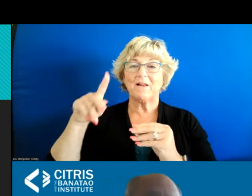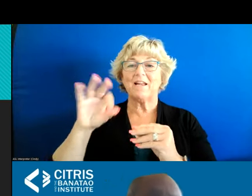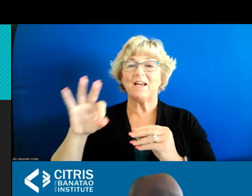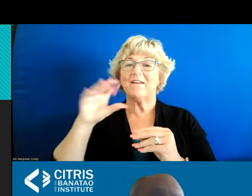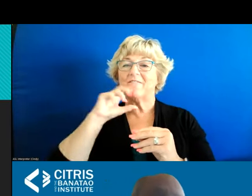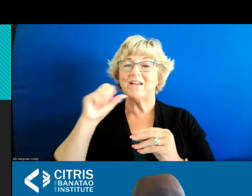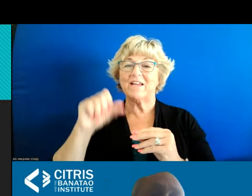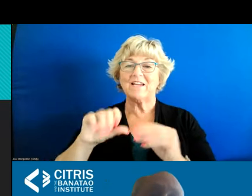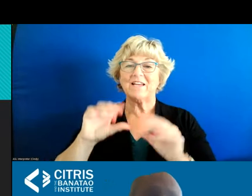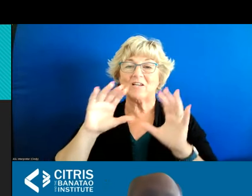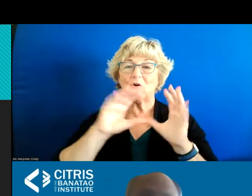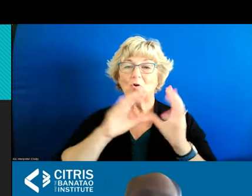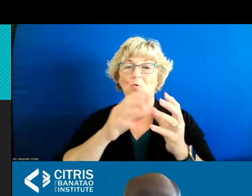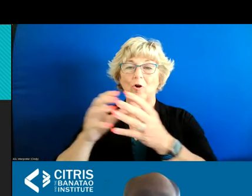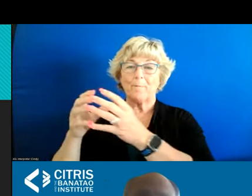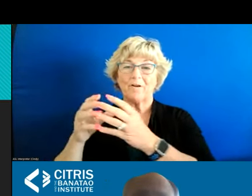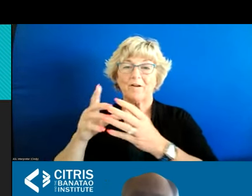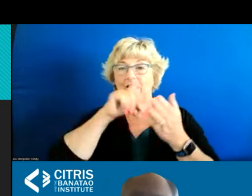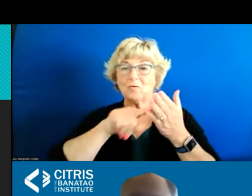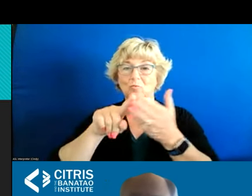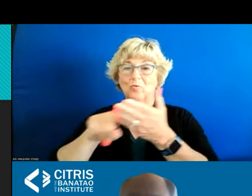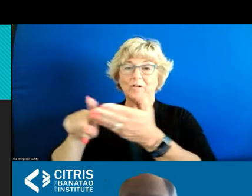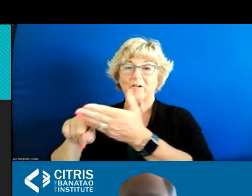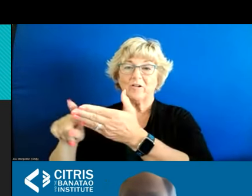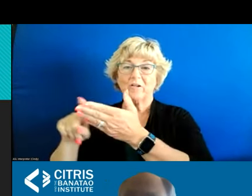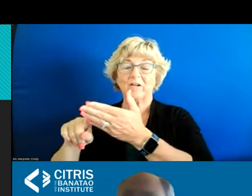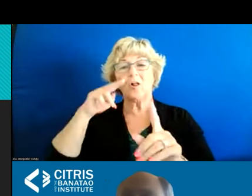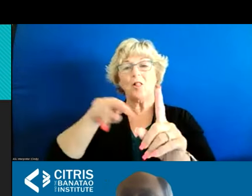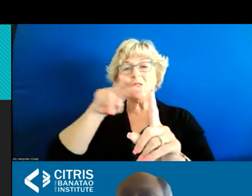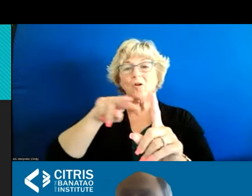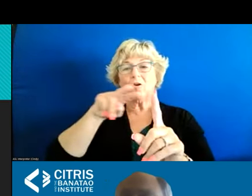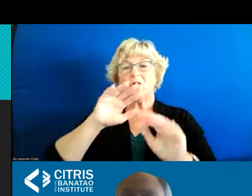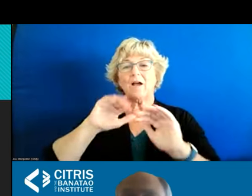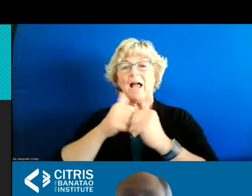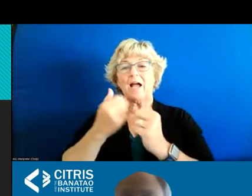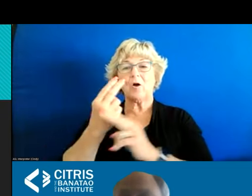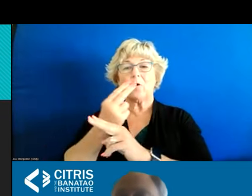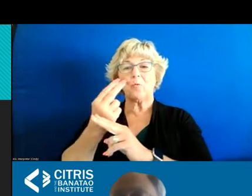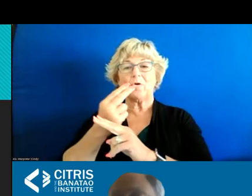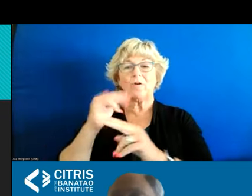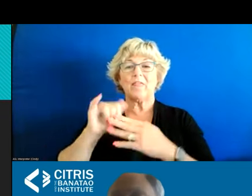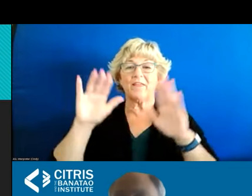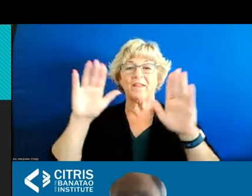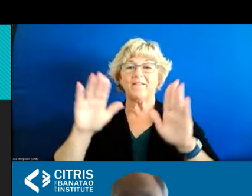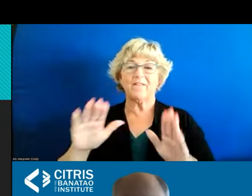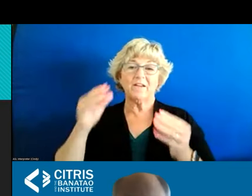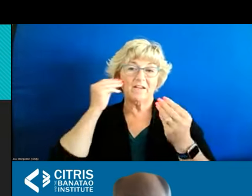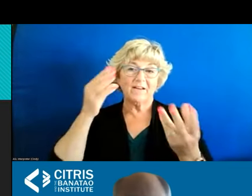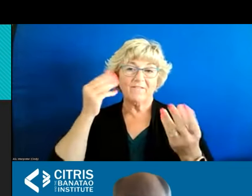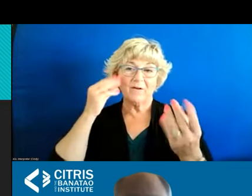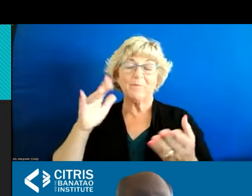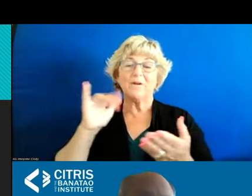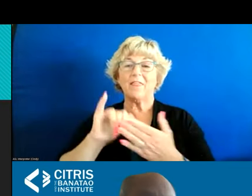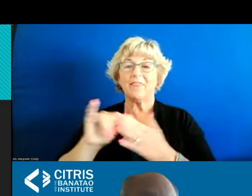particularly the research subcommittee that was looking at how we can use these fantastic resources that the state